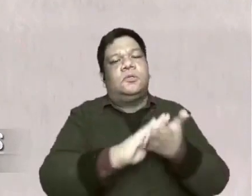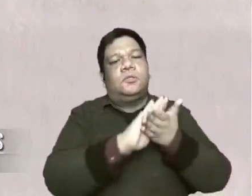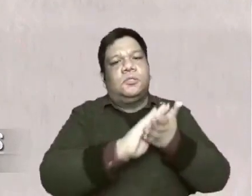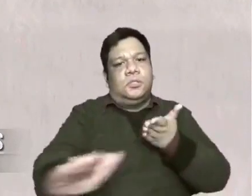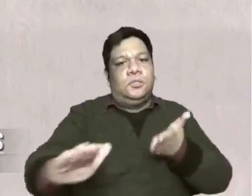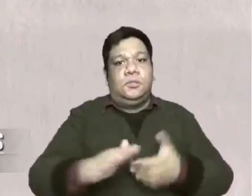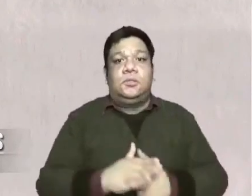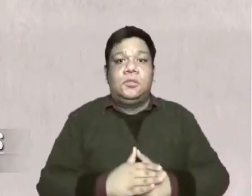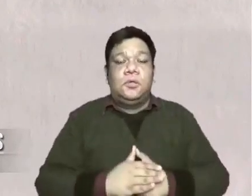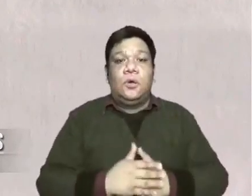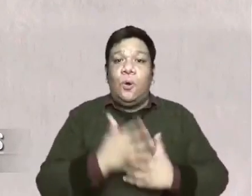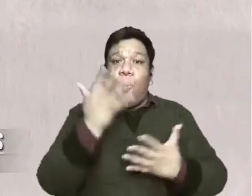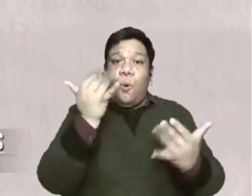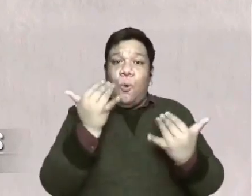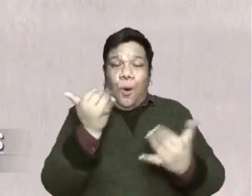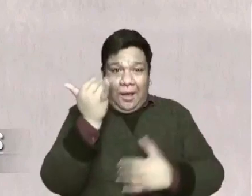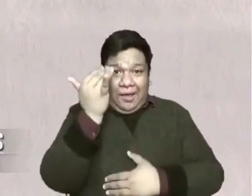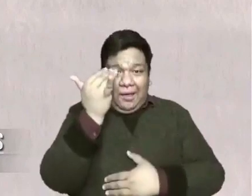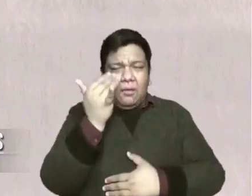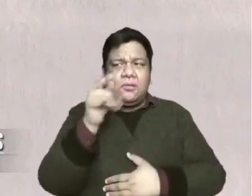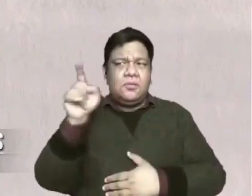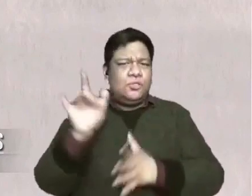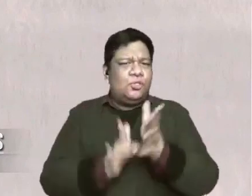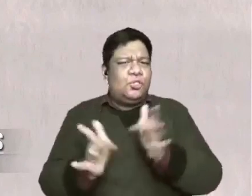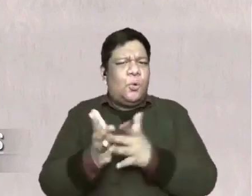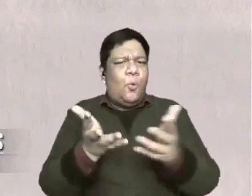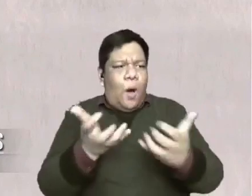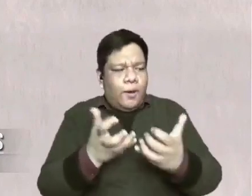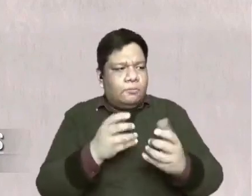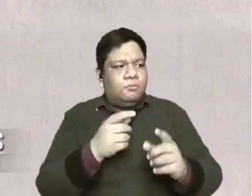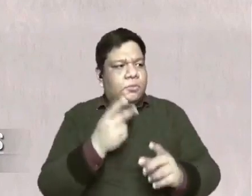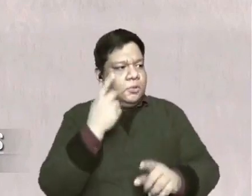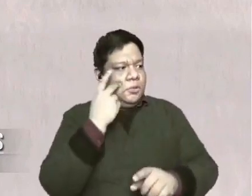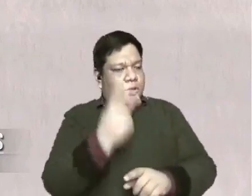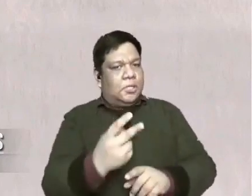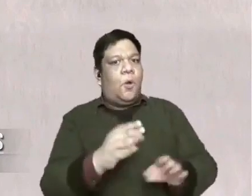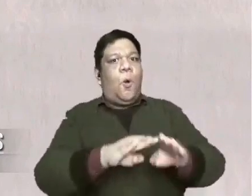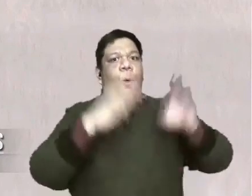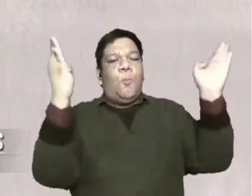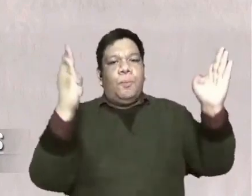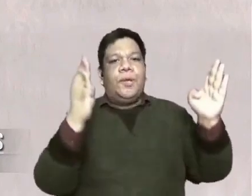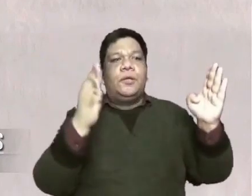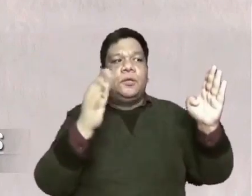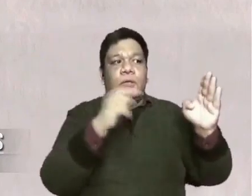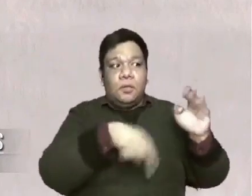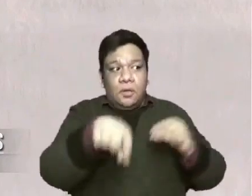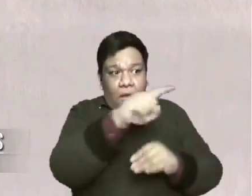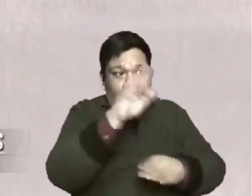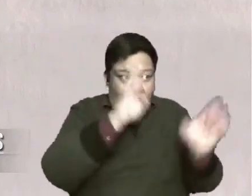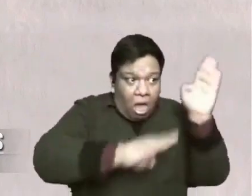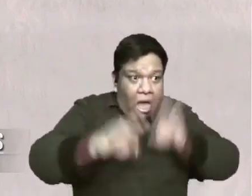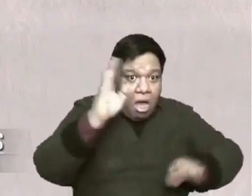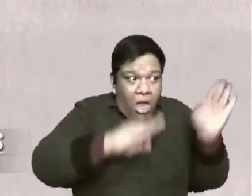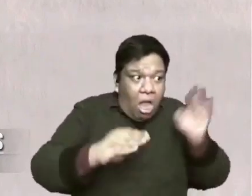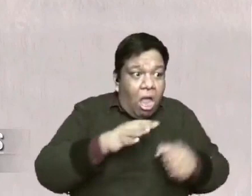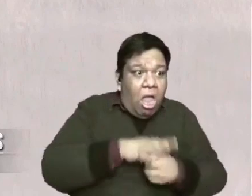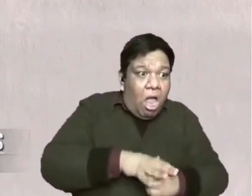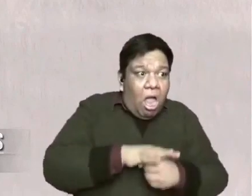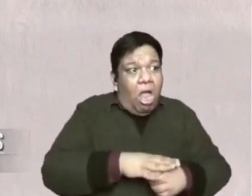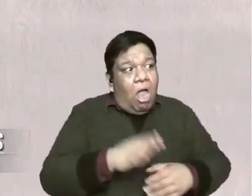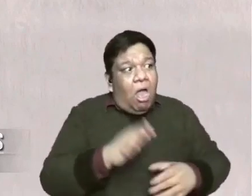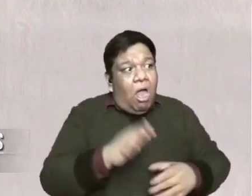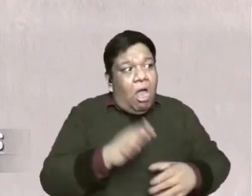is i-expose ang tunay na ugat ng ating kaguluhan. which is our enmity with God.